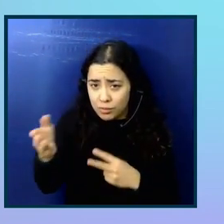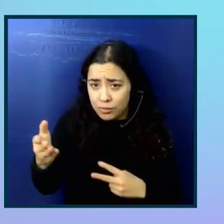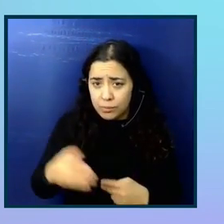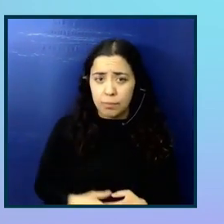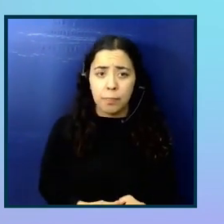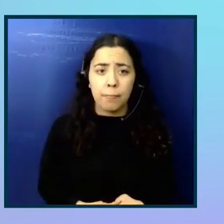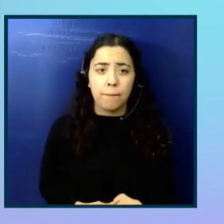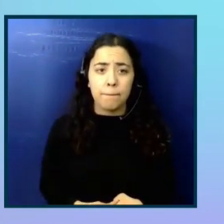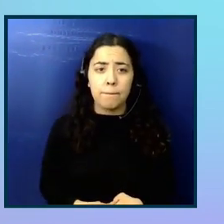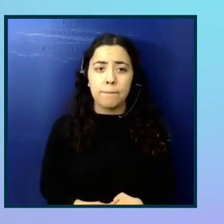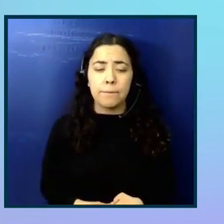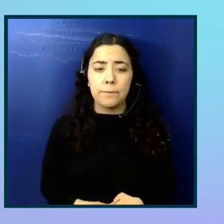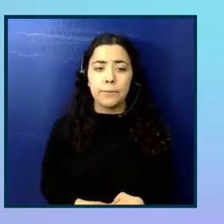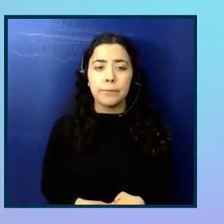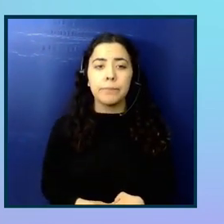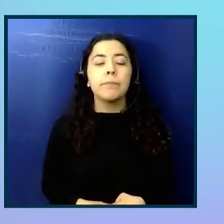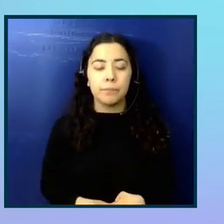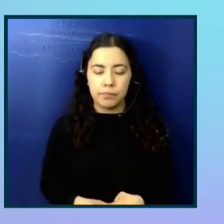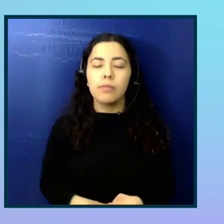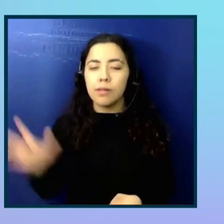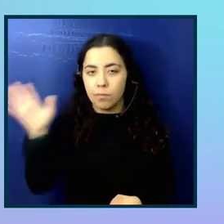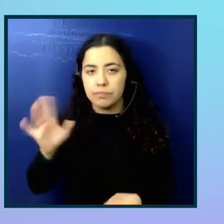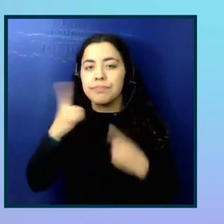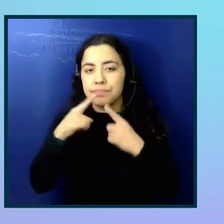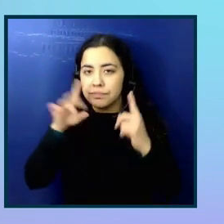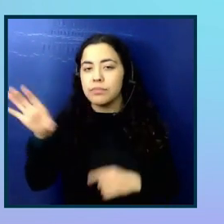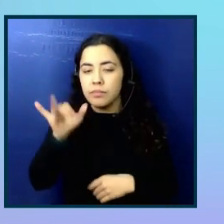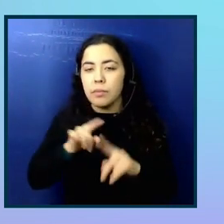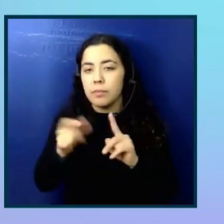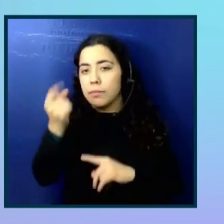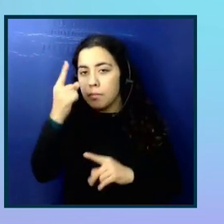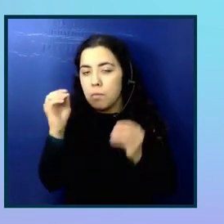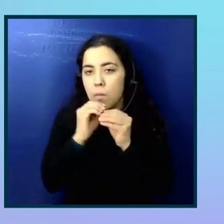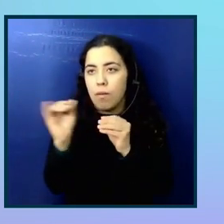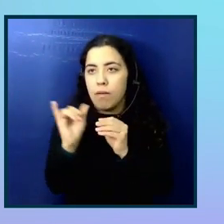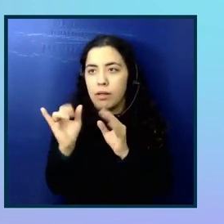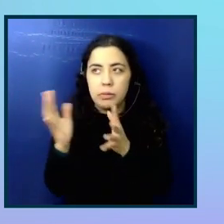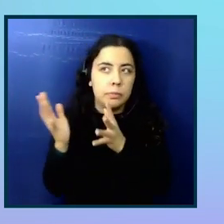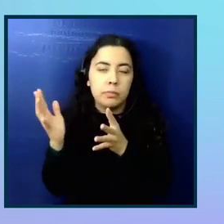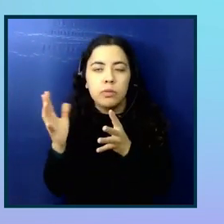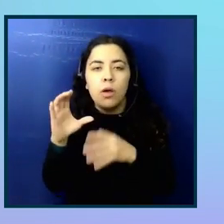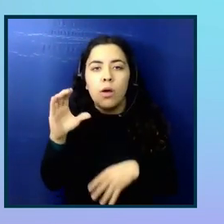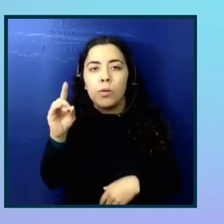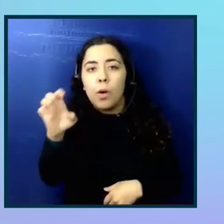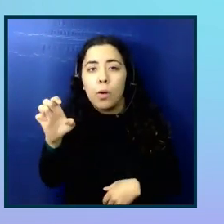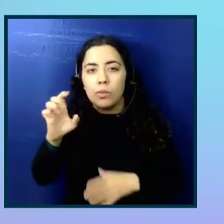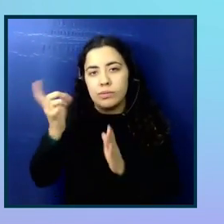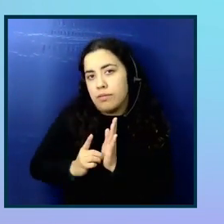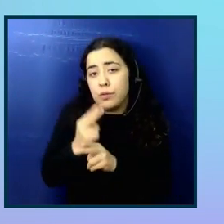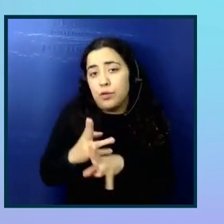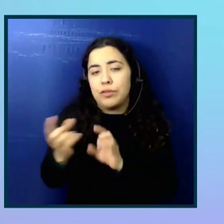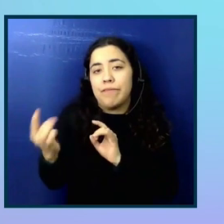Yeah, I have had, have had success doing it. And but it was more of a, let's say, like co design session. And